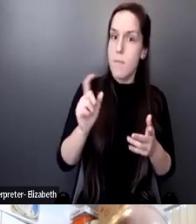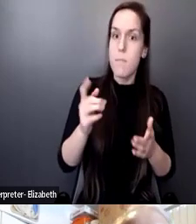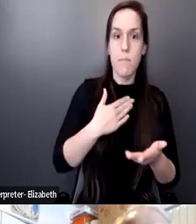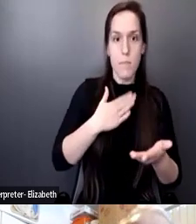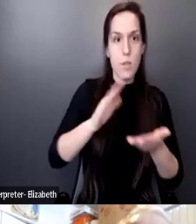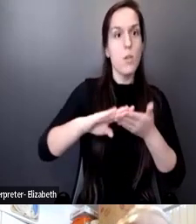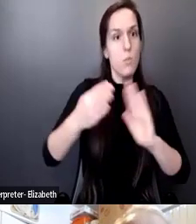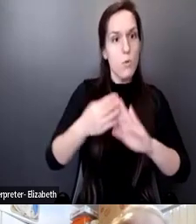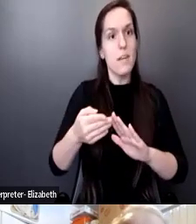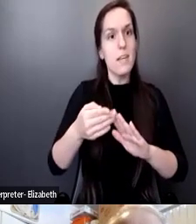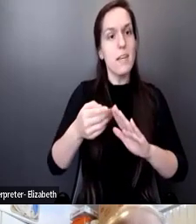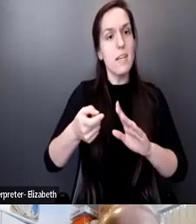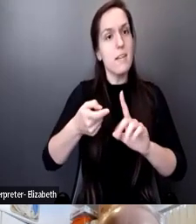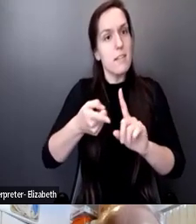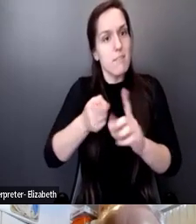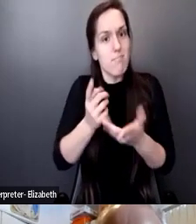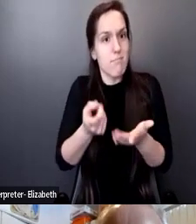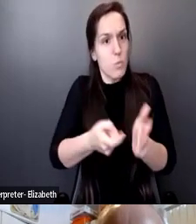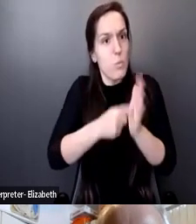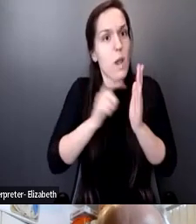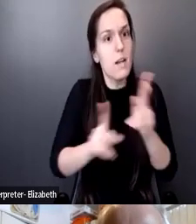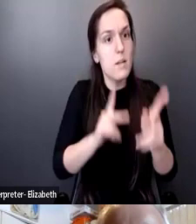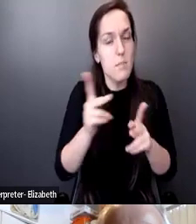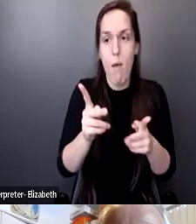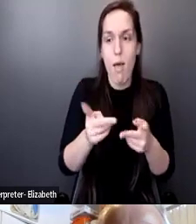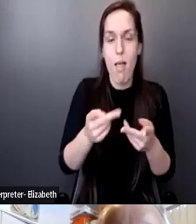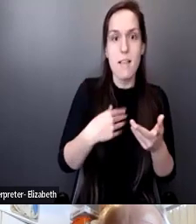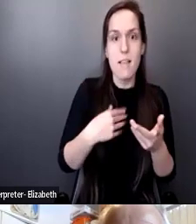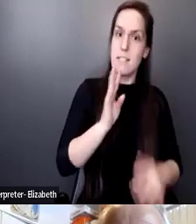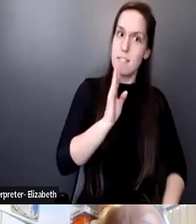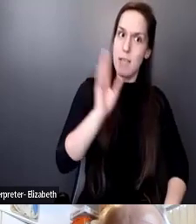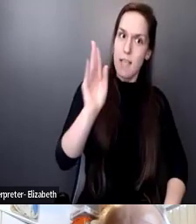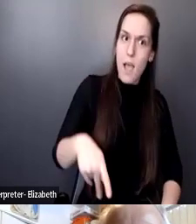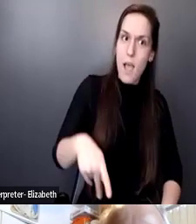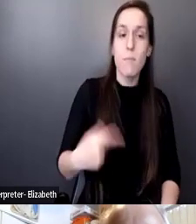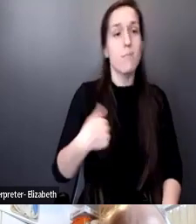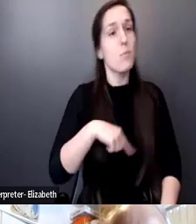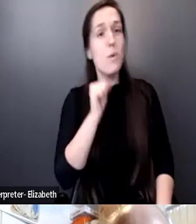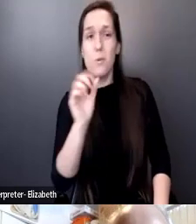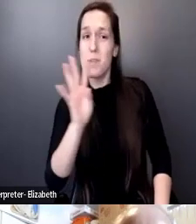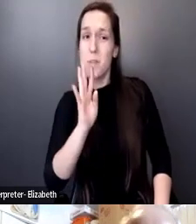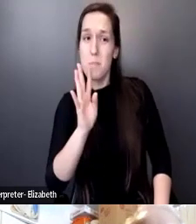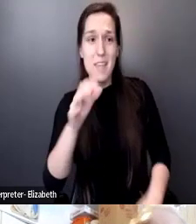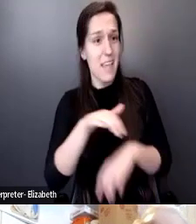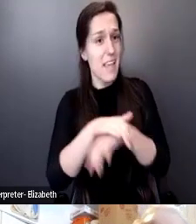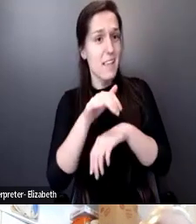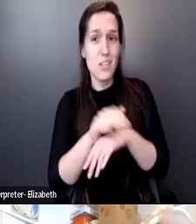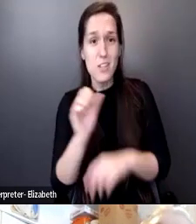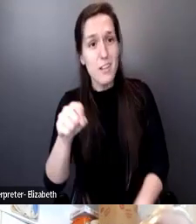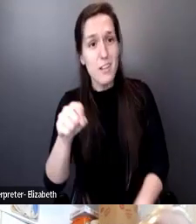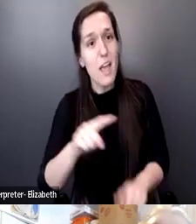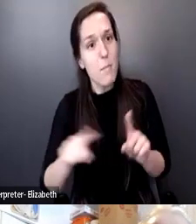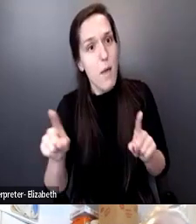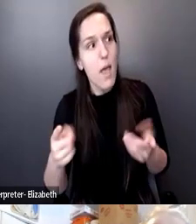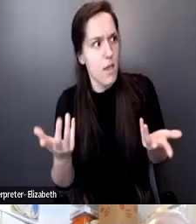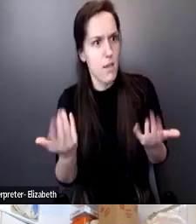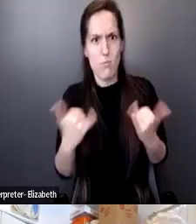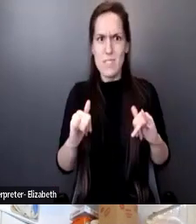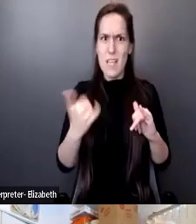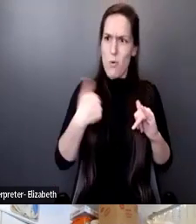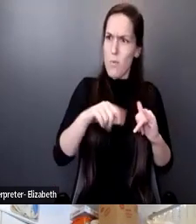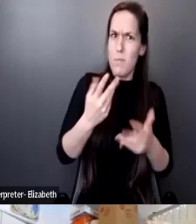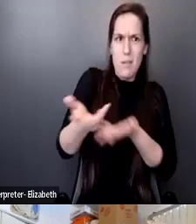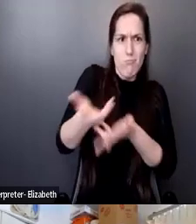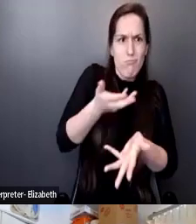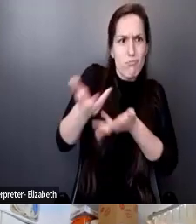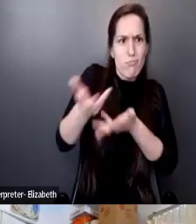and say enough is enough. Yes, we don't speak English, but we need to get treated the same way that others get treated. We're human beings. You